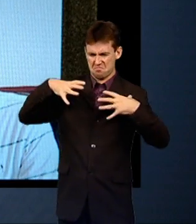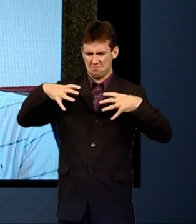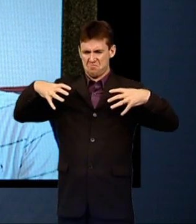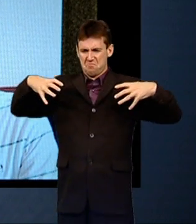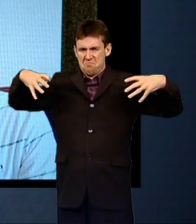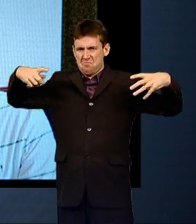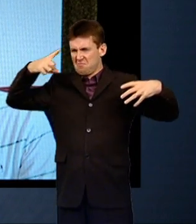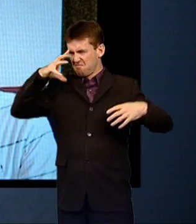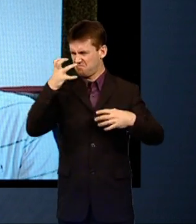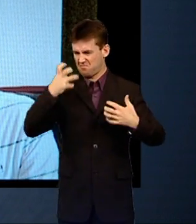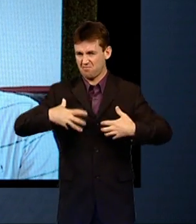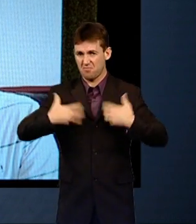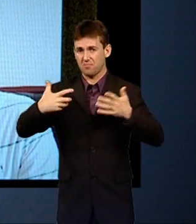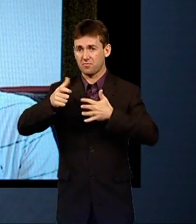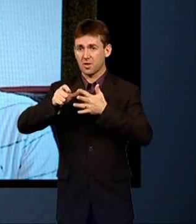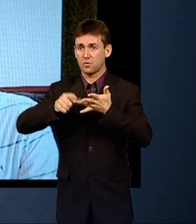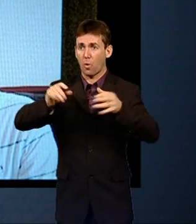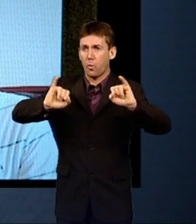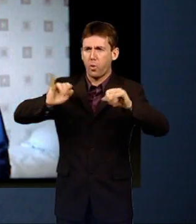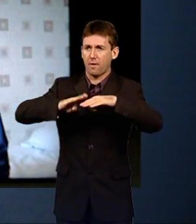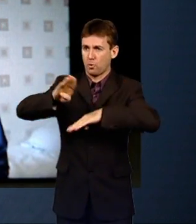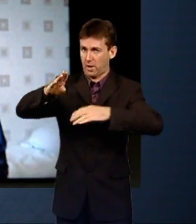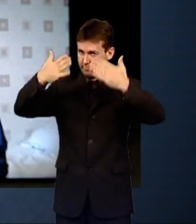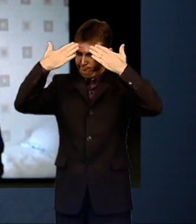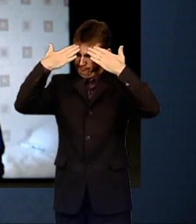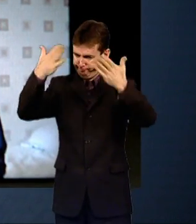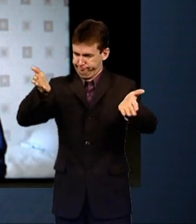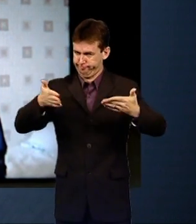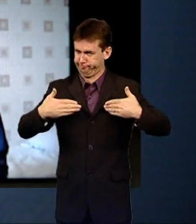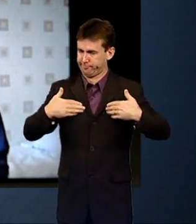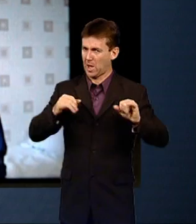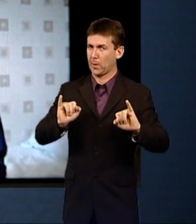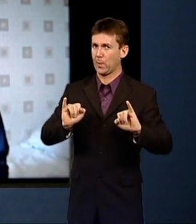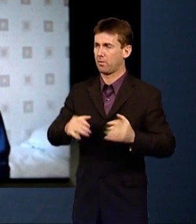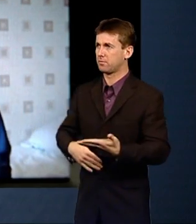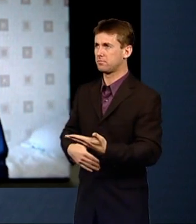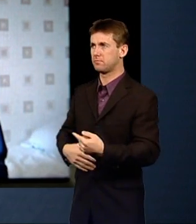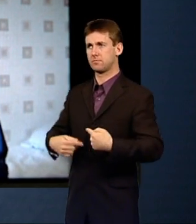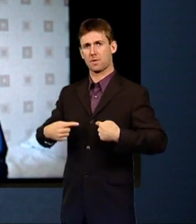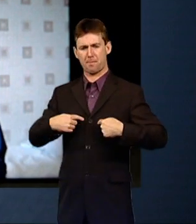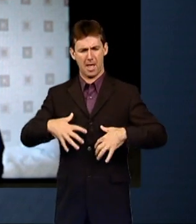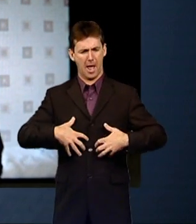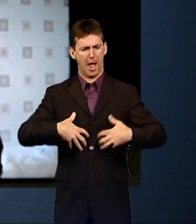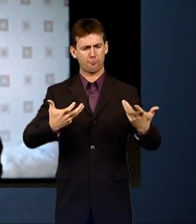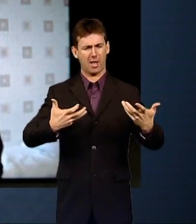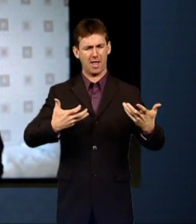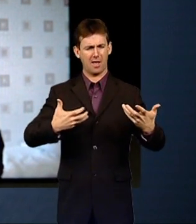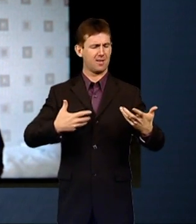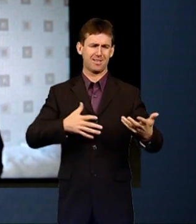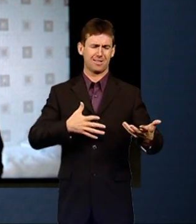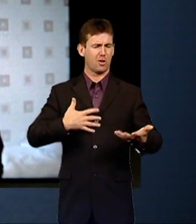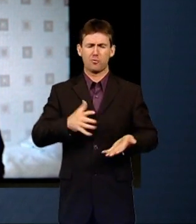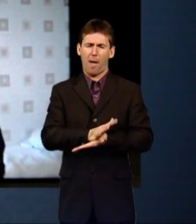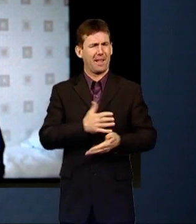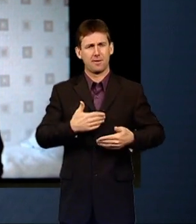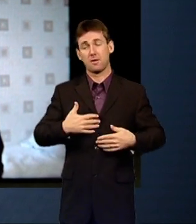And who knows what he's going to do. I'm happy when I'm not angry. I'm happy when I don't swear.